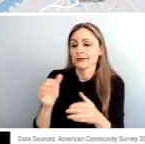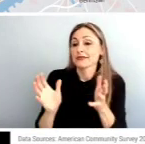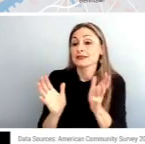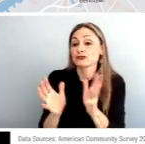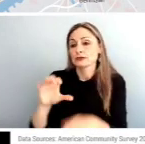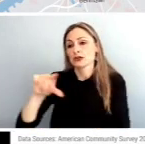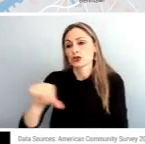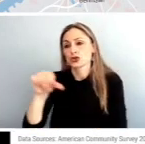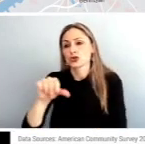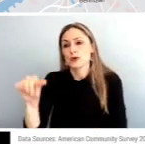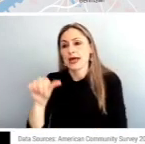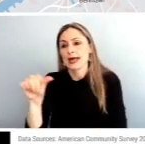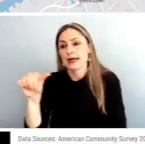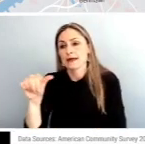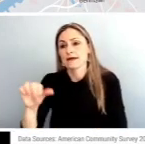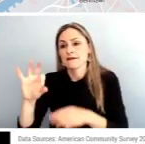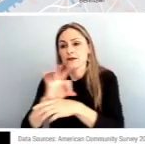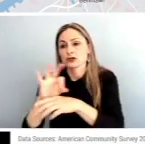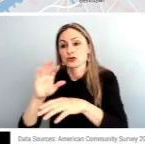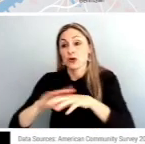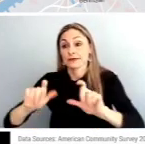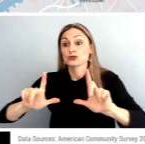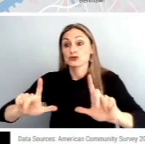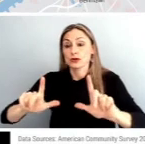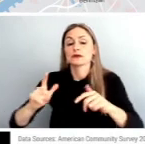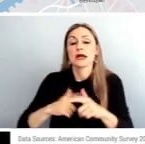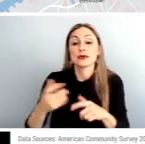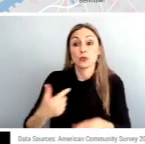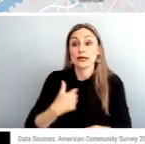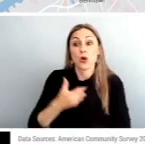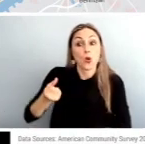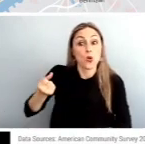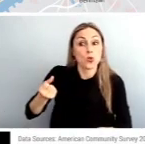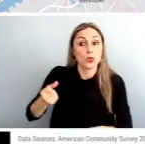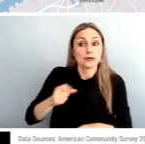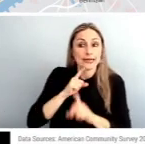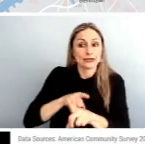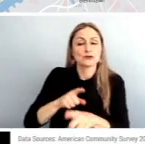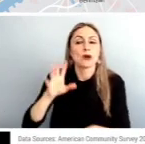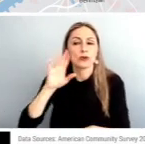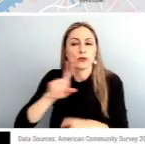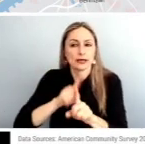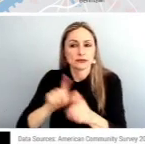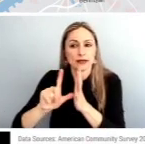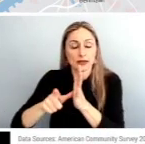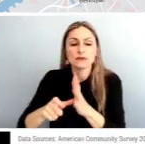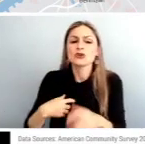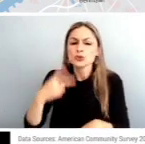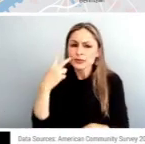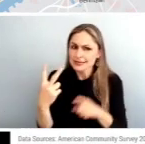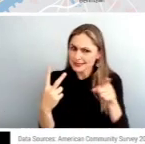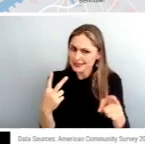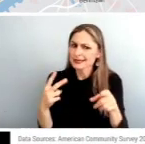and answer function on the on your screen and we can come back to those later. You'll start to see more of these types of maps from Nelson